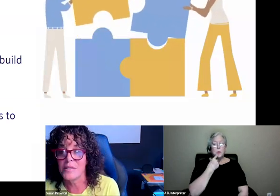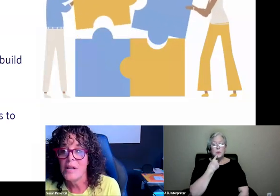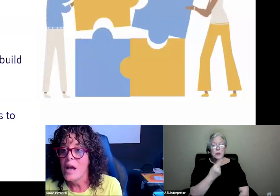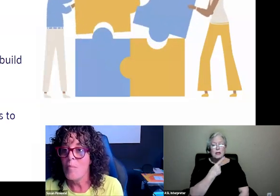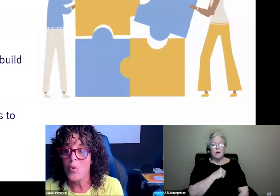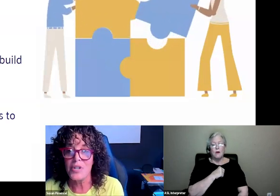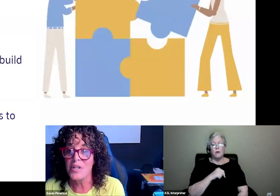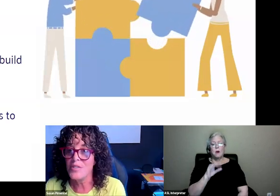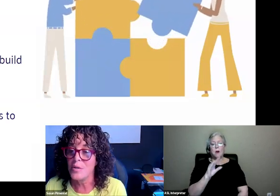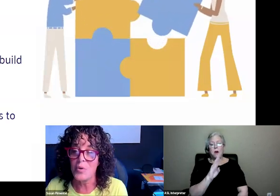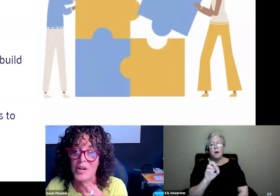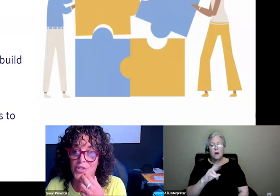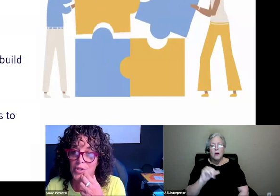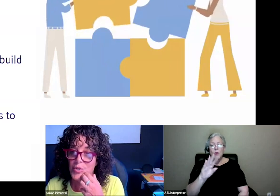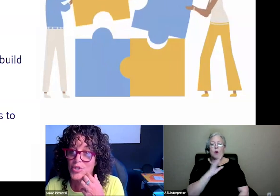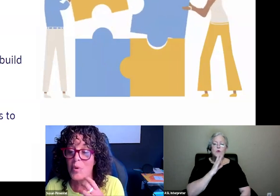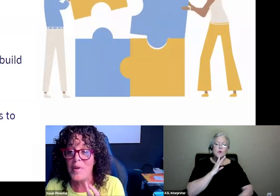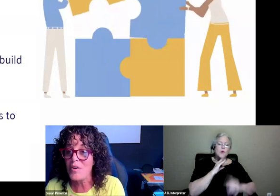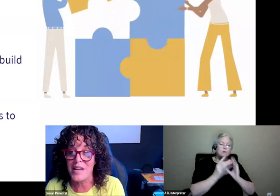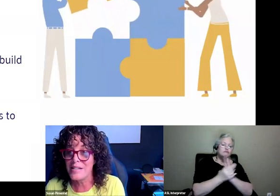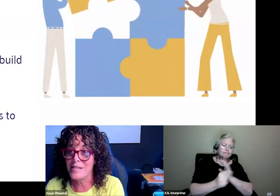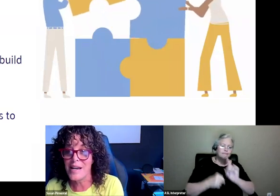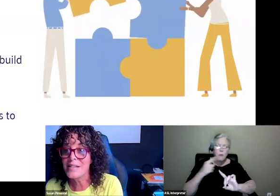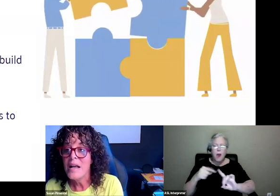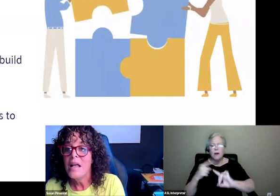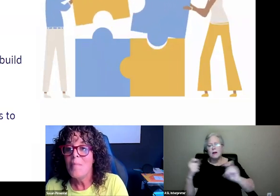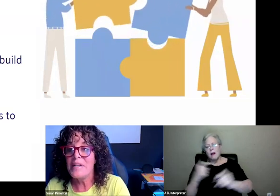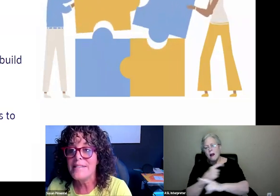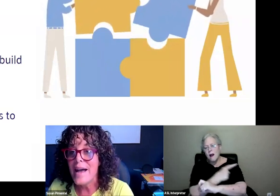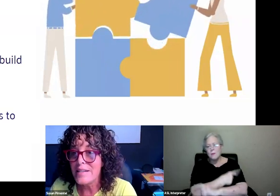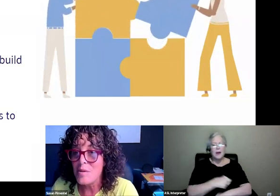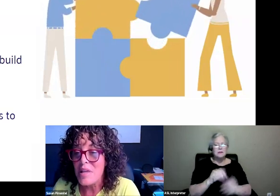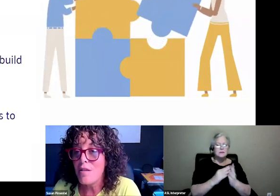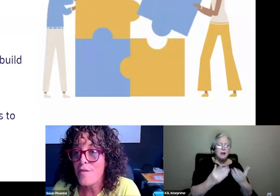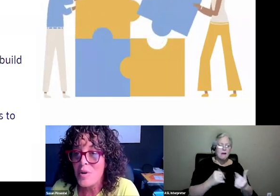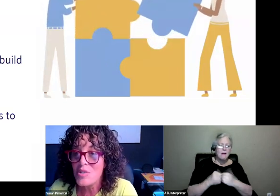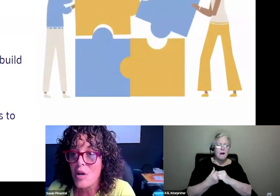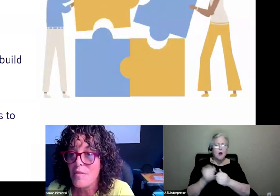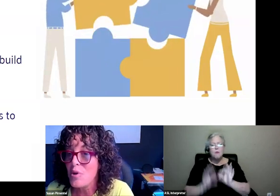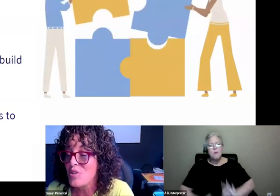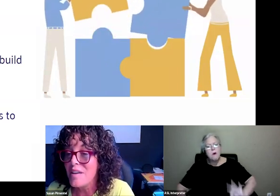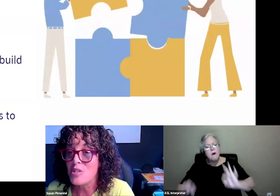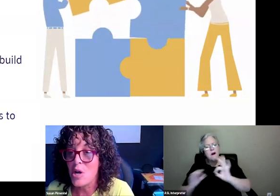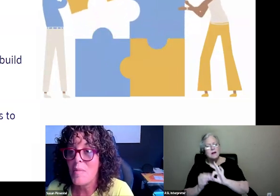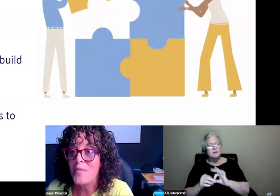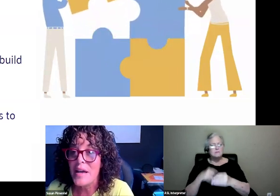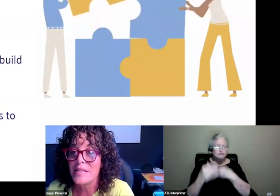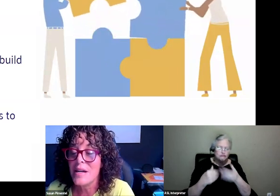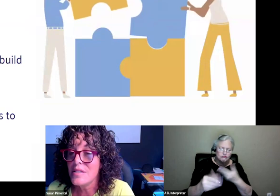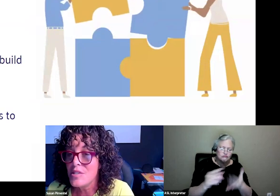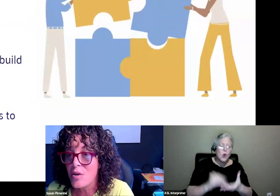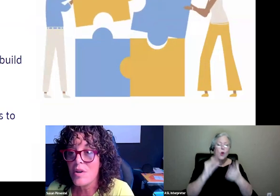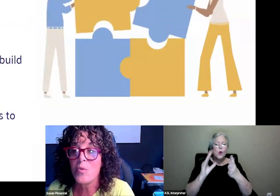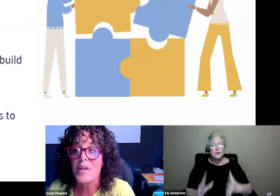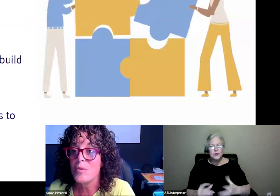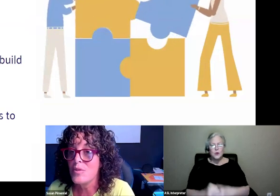text and how important it is and the progression so students are prepared. Yes, yes, yes. But it's not to be the focus of... And we heard David talk about that. It's